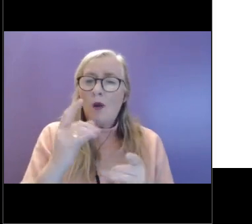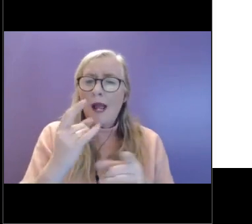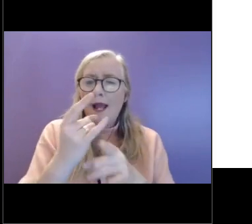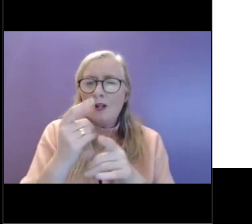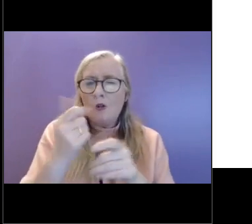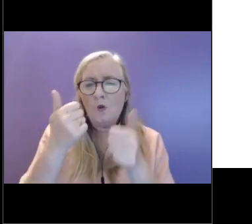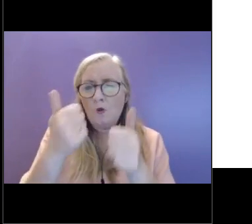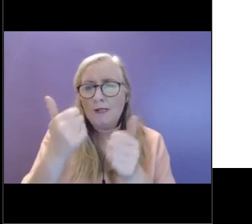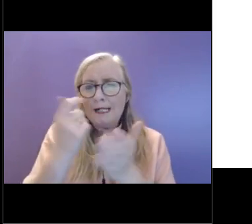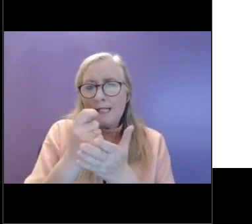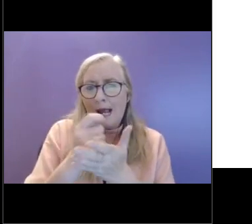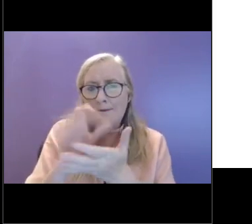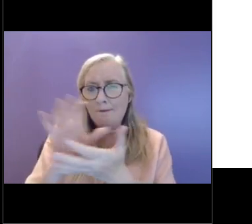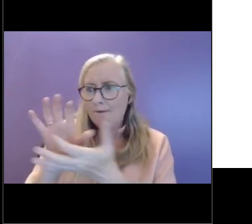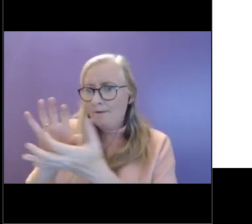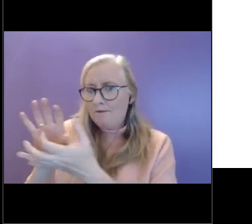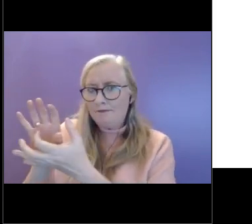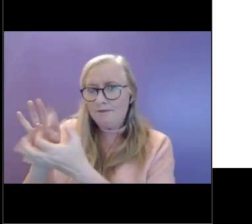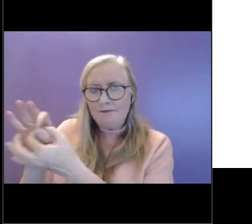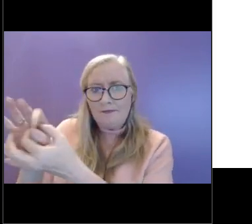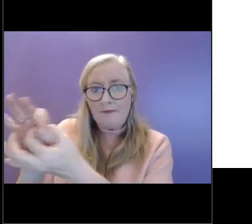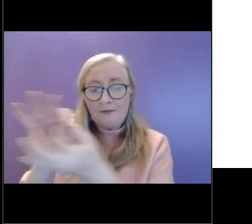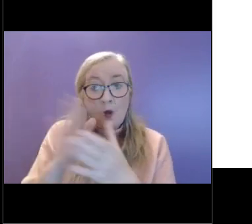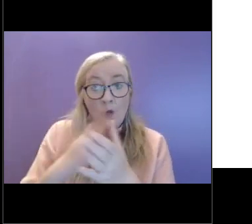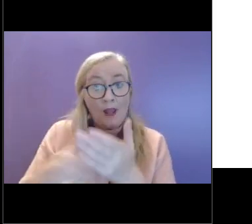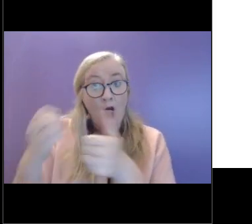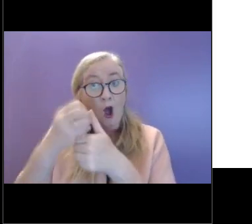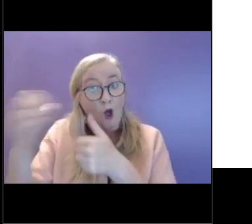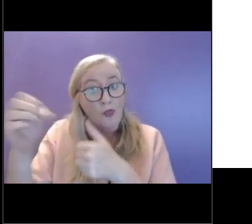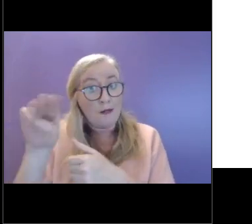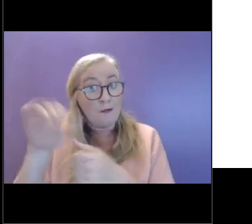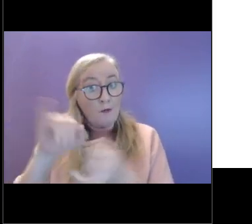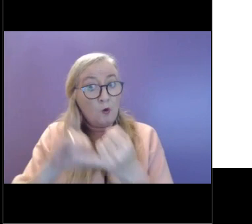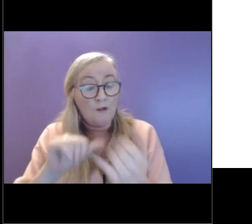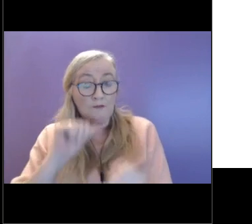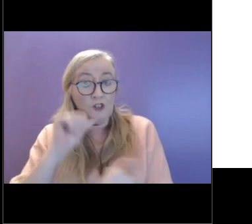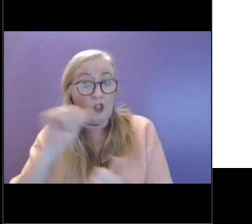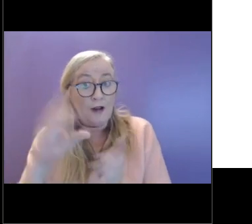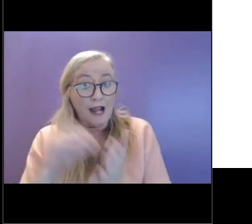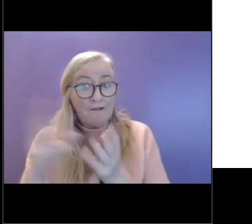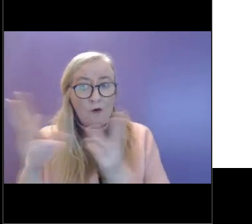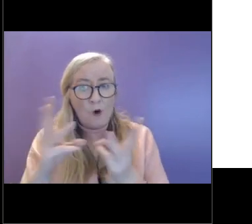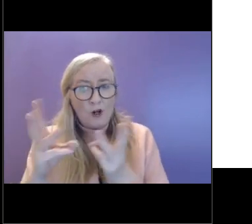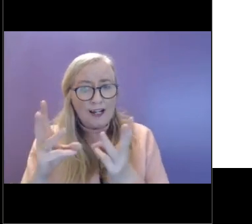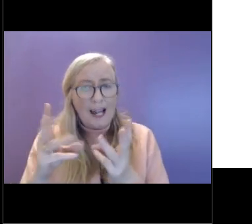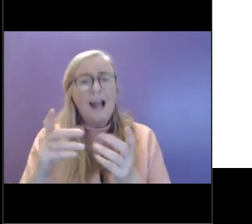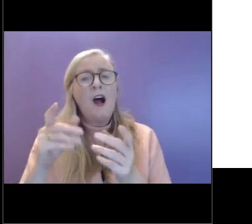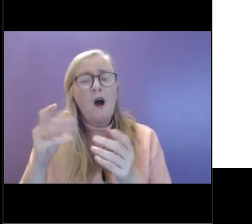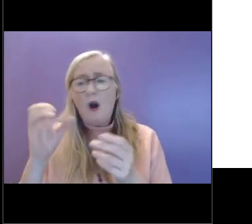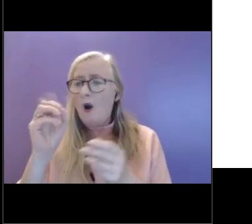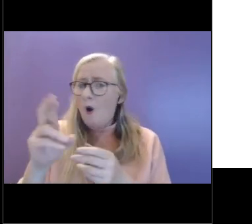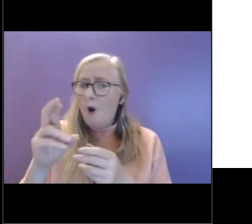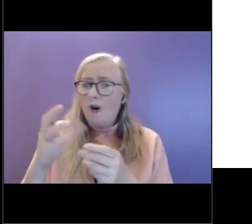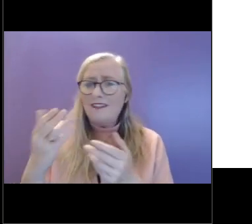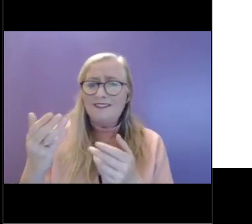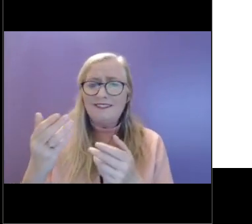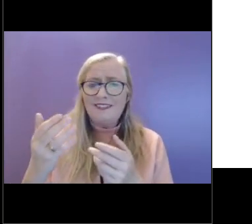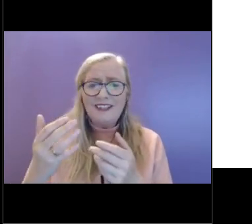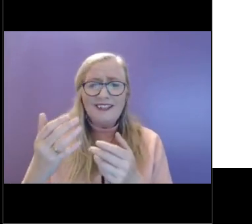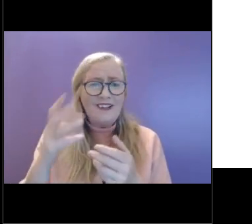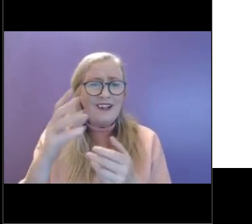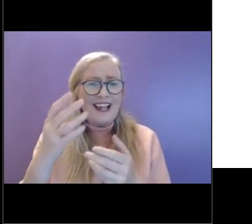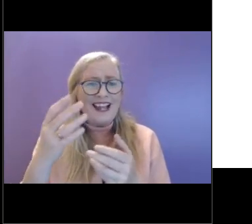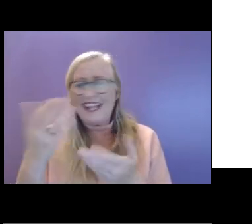others who are experiencing that or who will remind you about your work and reignite what it is about